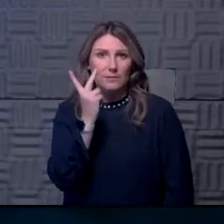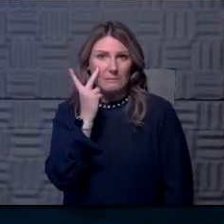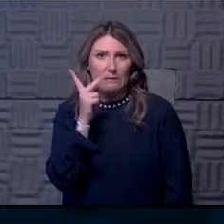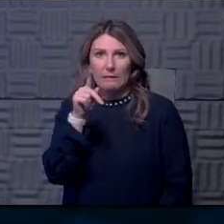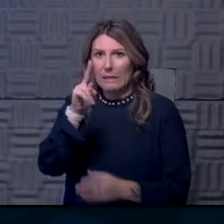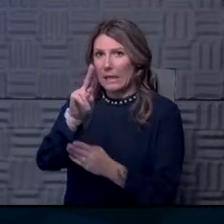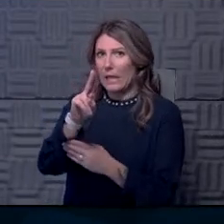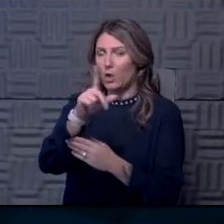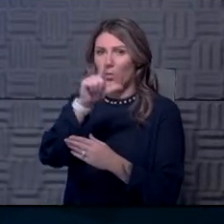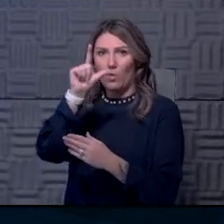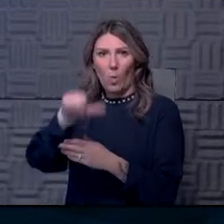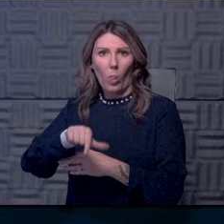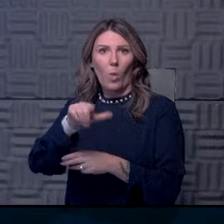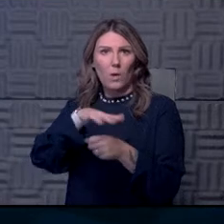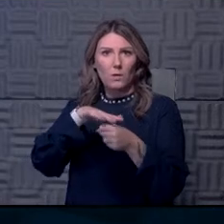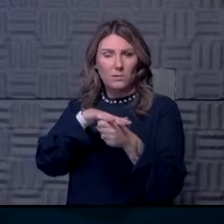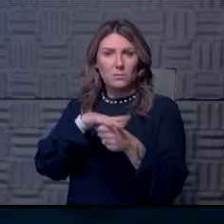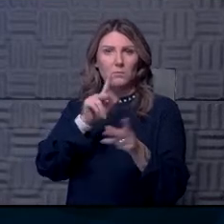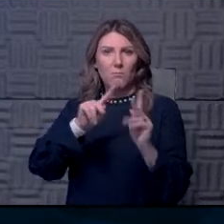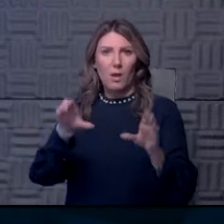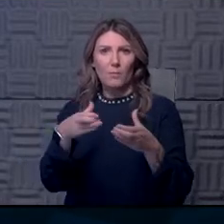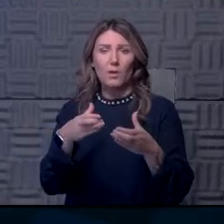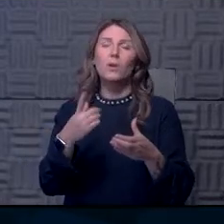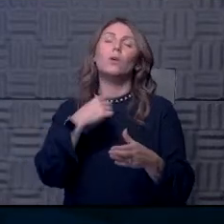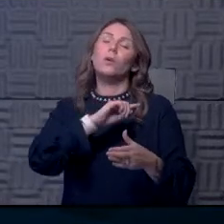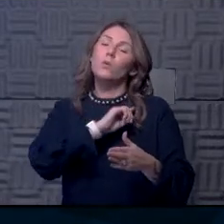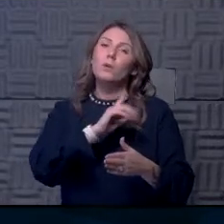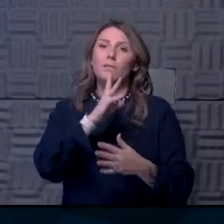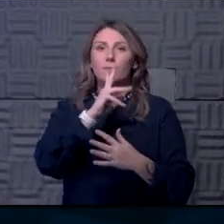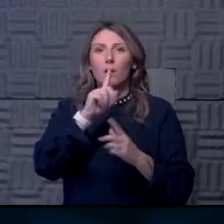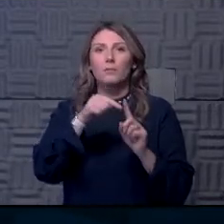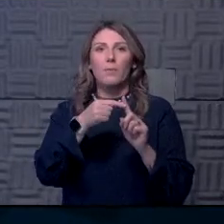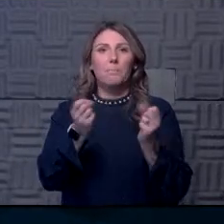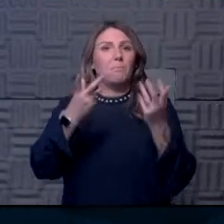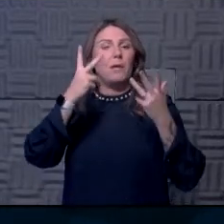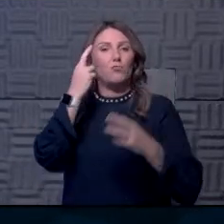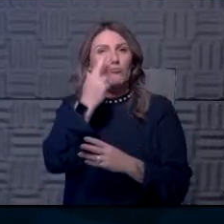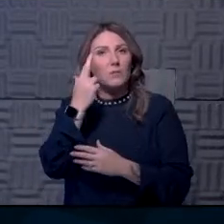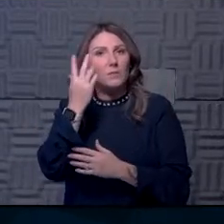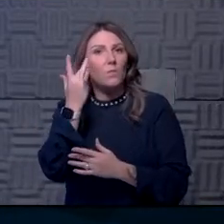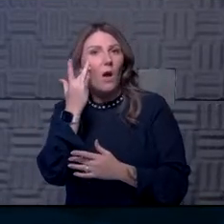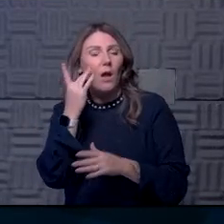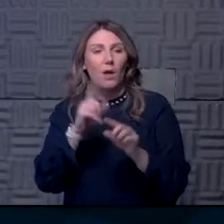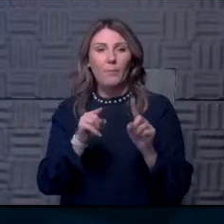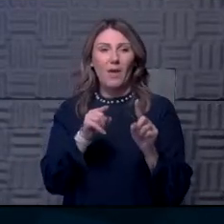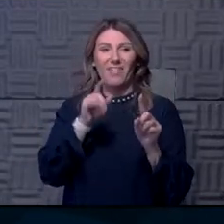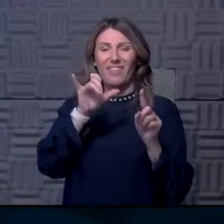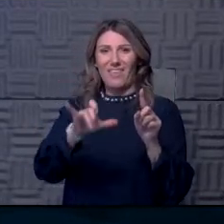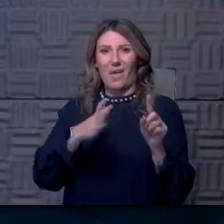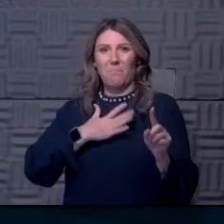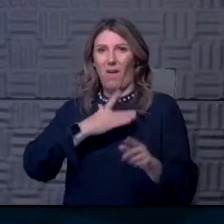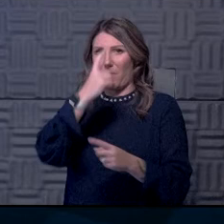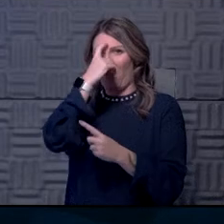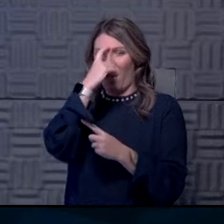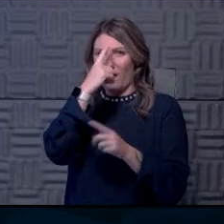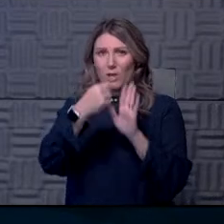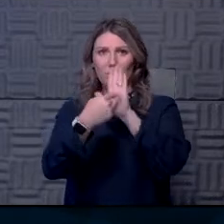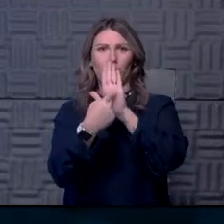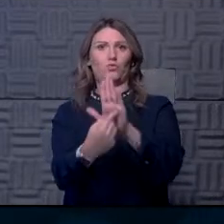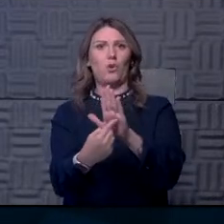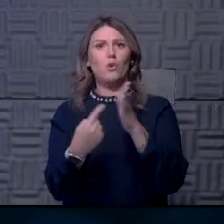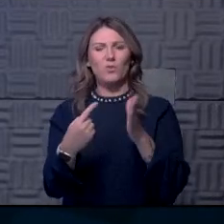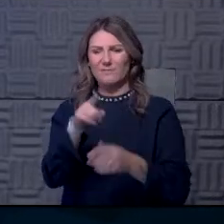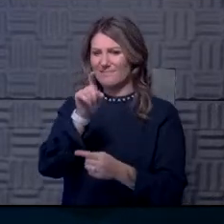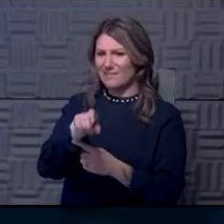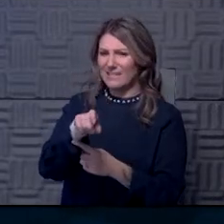KU community in the Lawrence population. And I know we've talked about a number of reasons for that, um, but I think this in my mind highlights the need